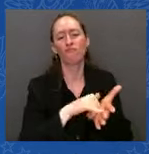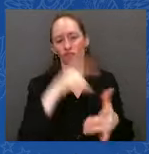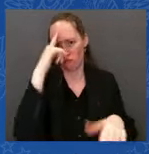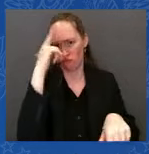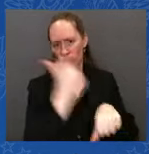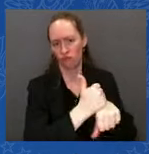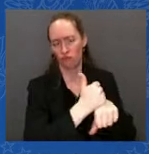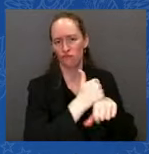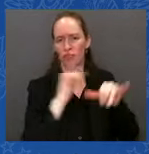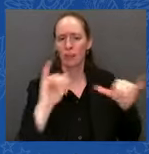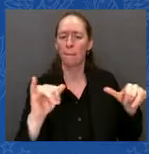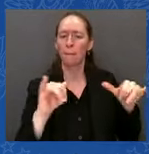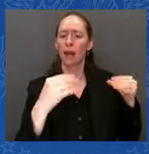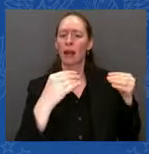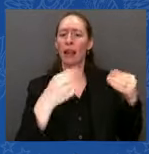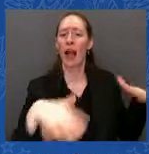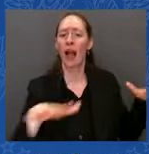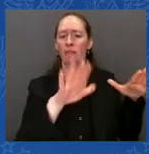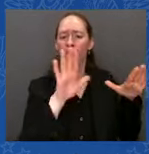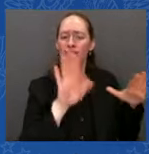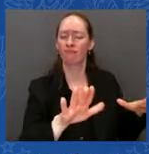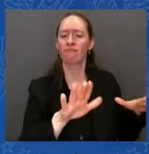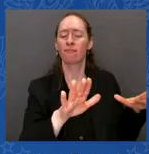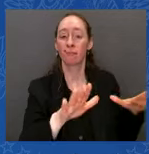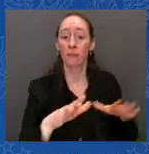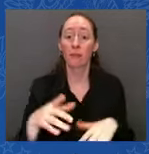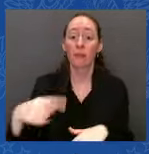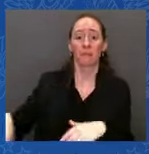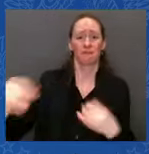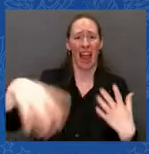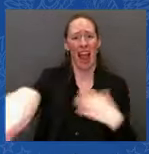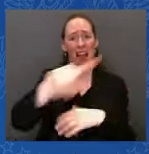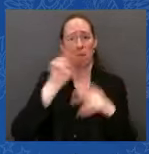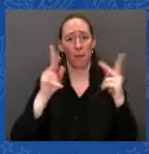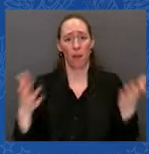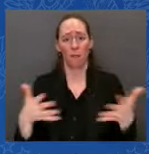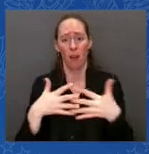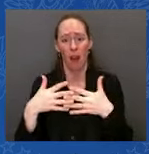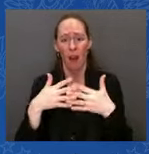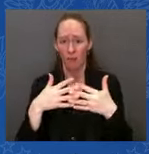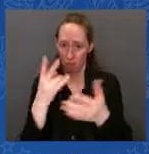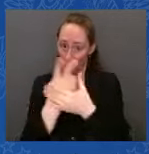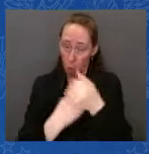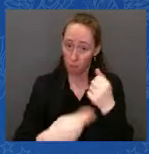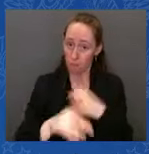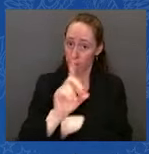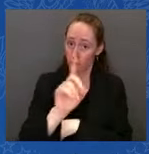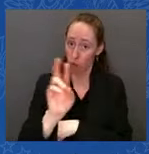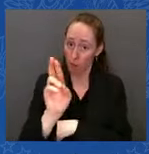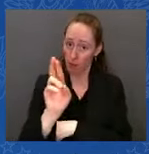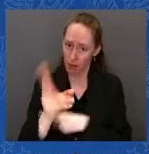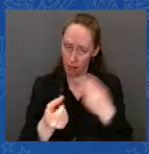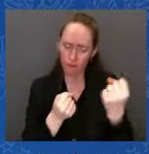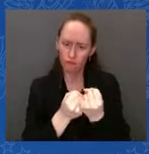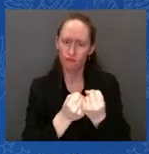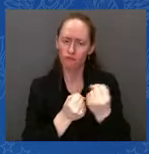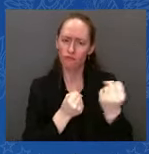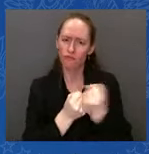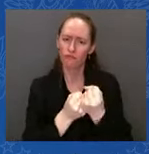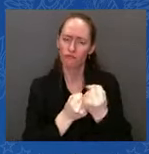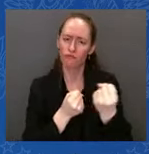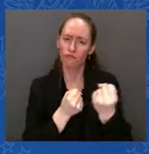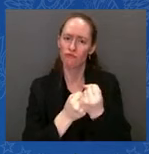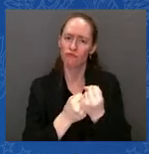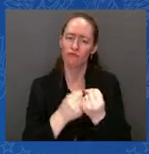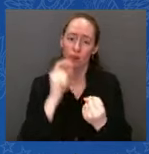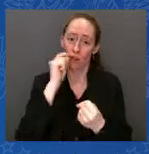and Democrats and Republicans in Congress have stood together. The United States has worked in lockstep with our allies and partners around